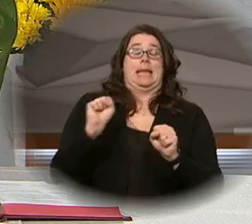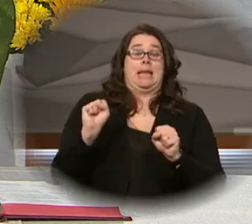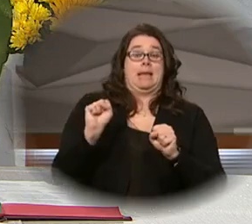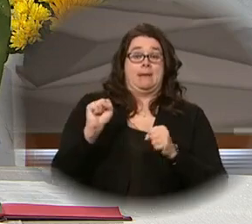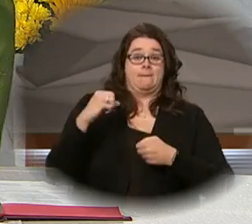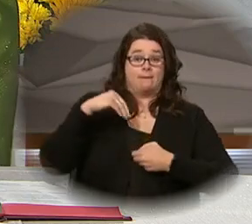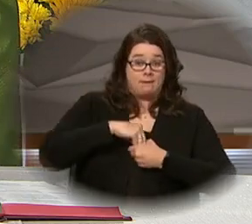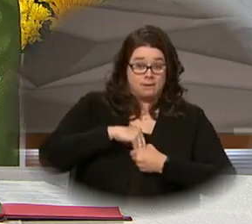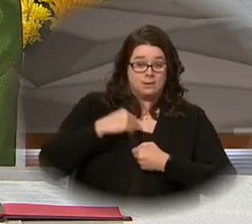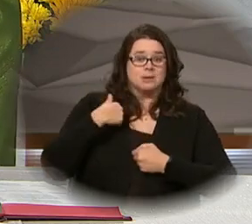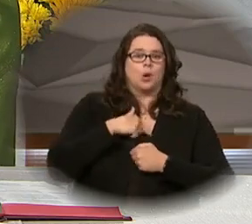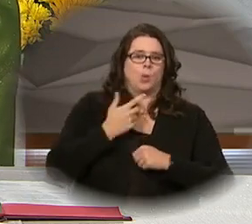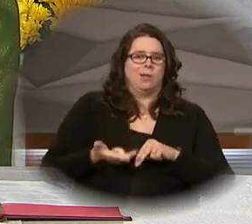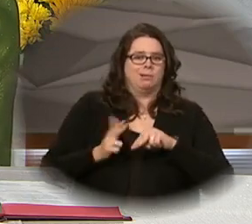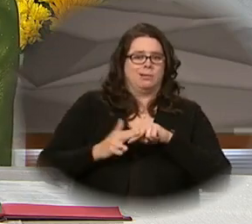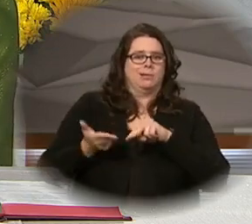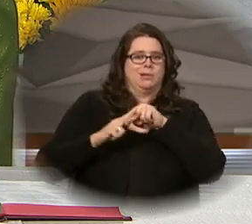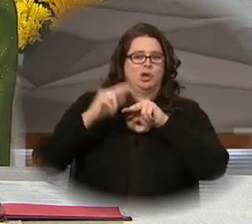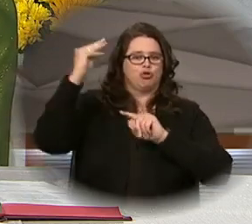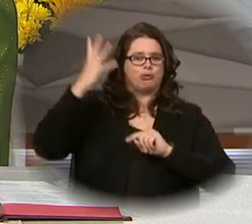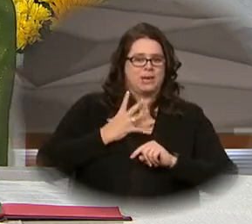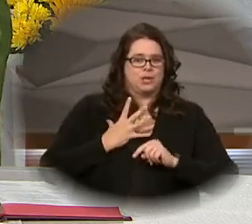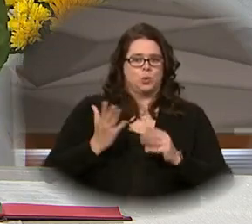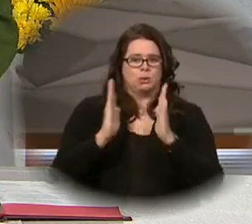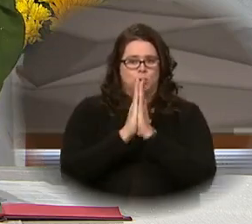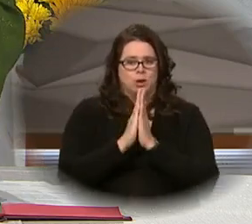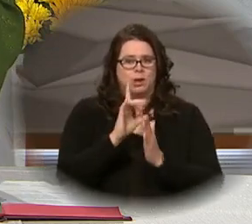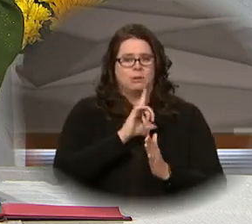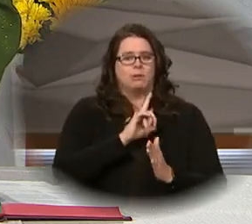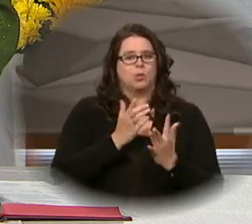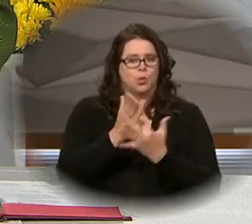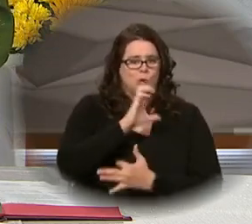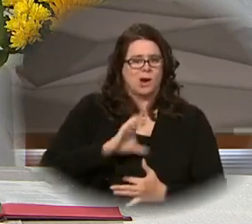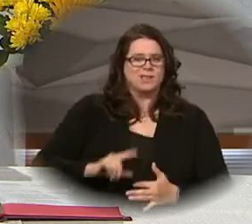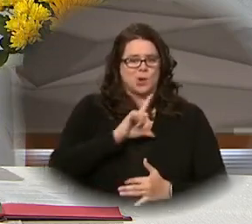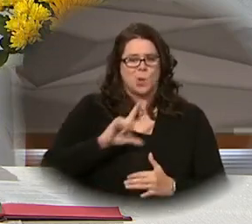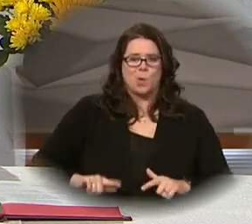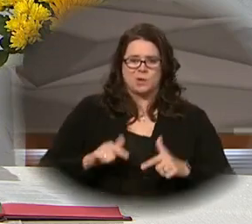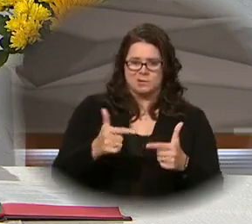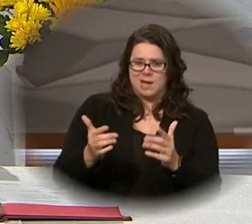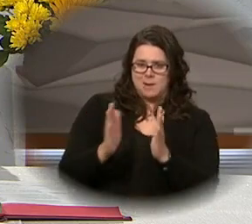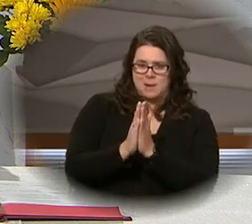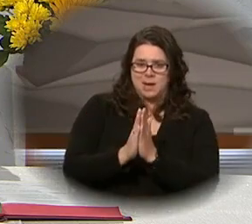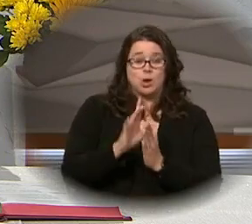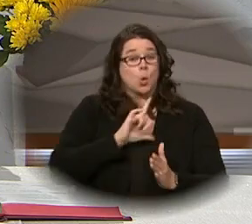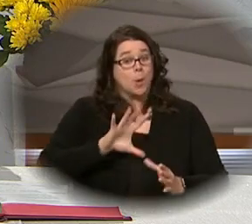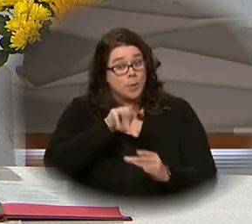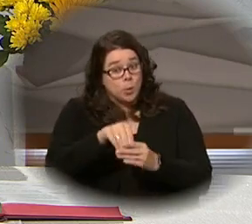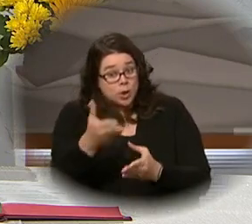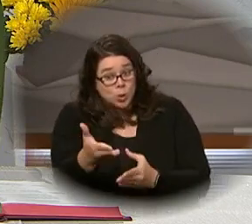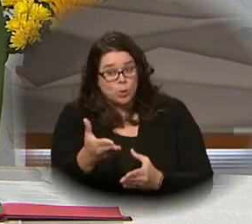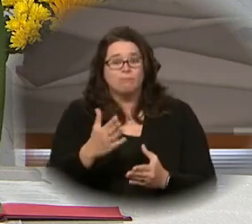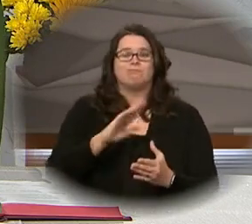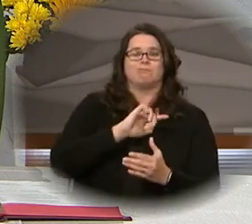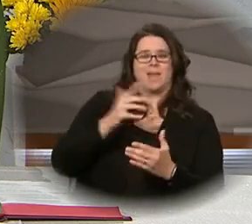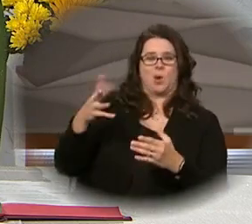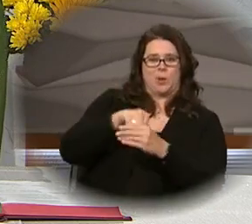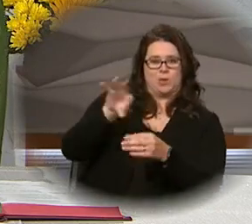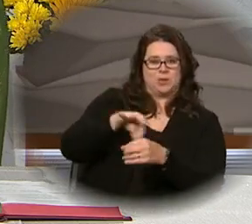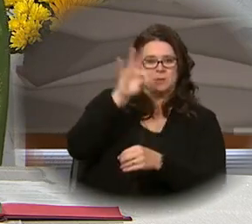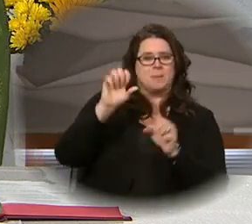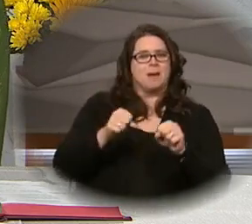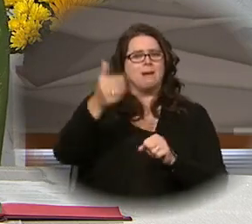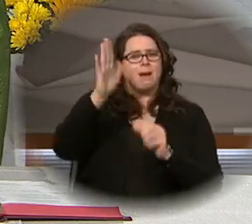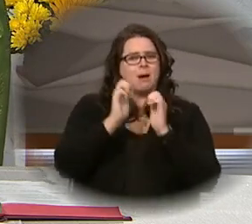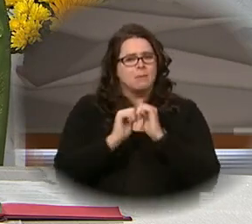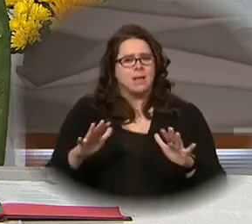grow through Christ our Lord. Amen. The Lord be with you. And with your spirit. May almighty God bless you, the